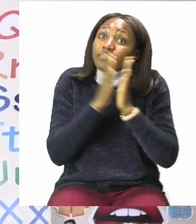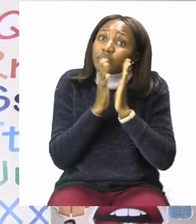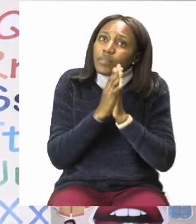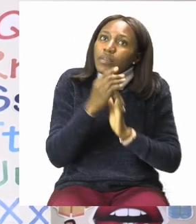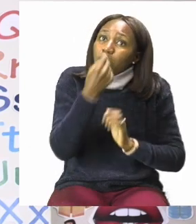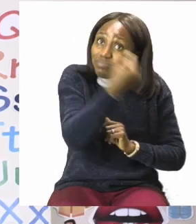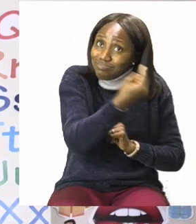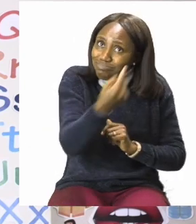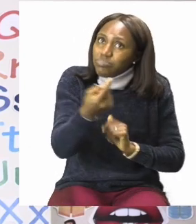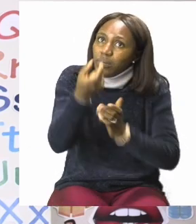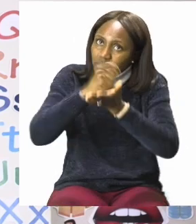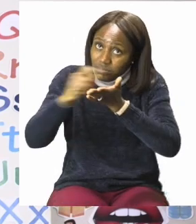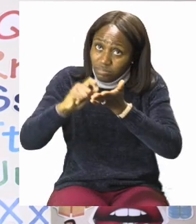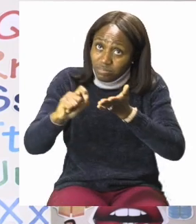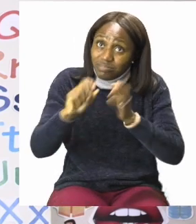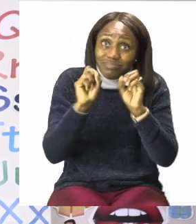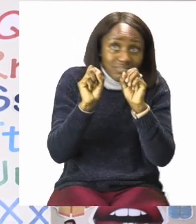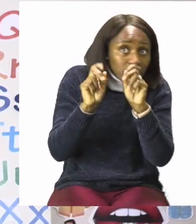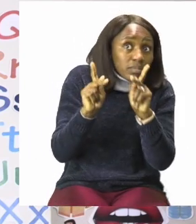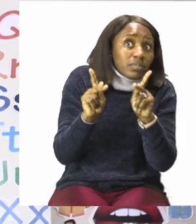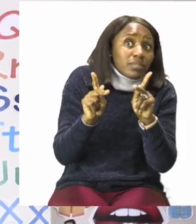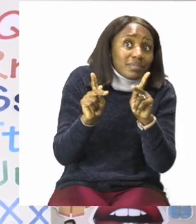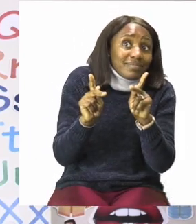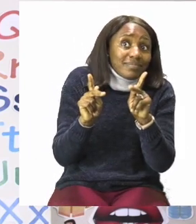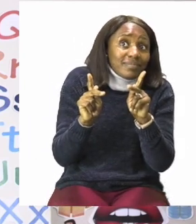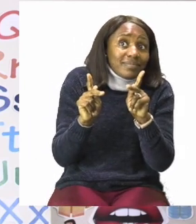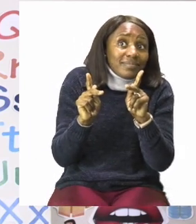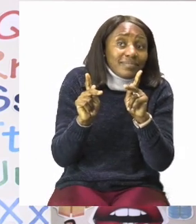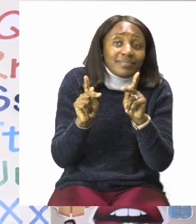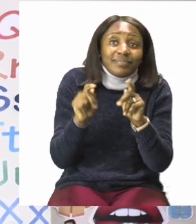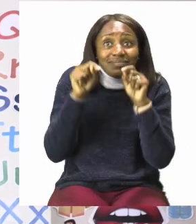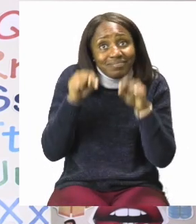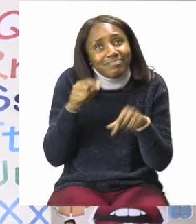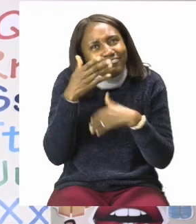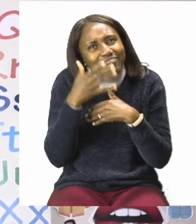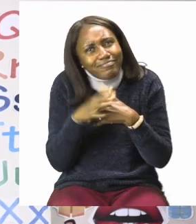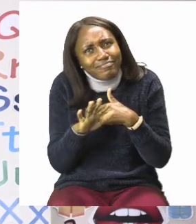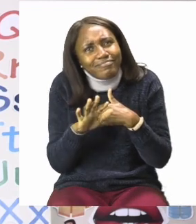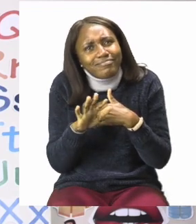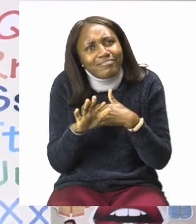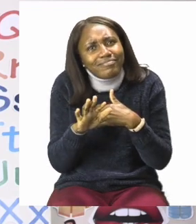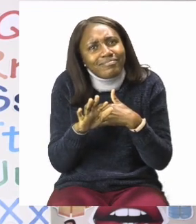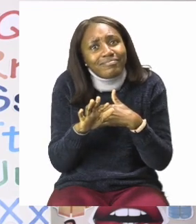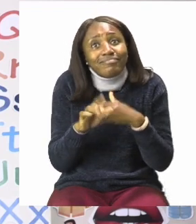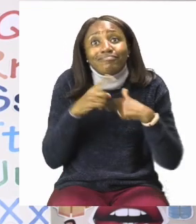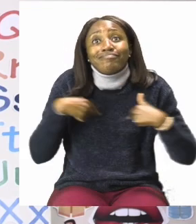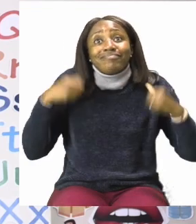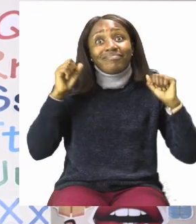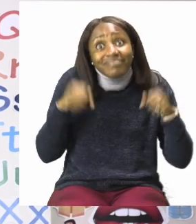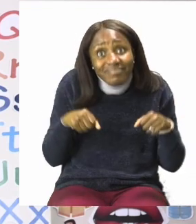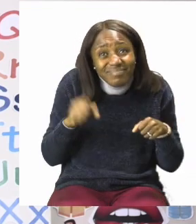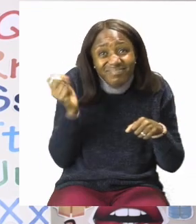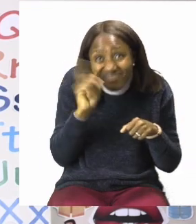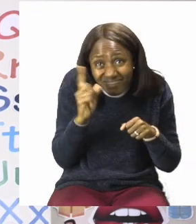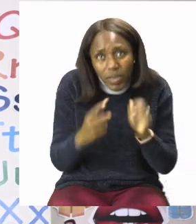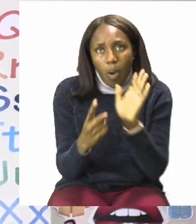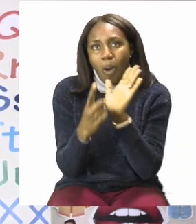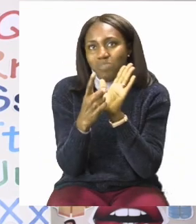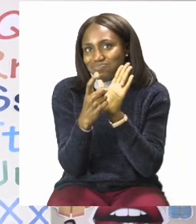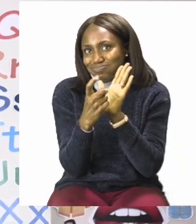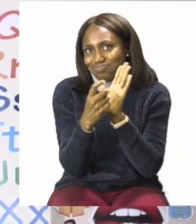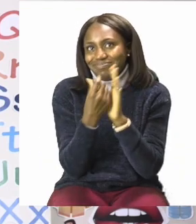finish your work by yourself. So, now that we are done with our lesson, we need to sanitize.